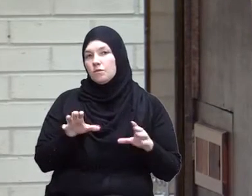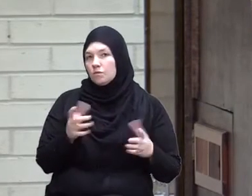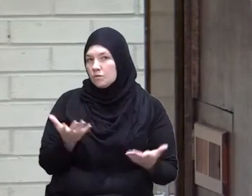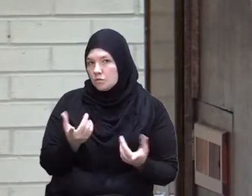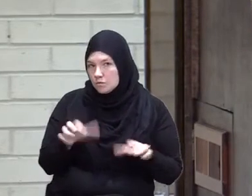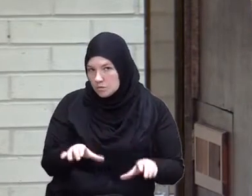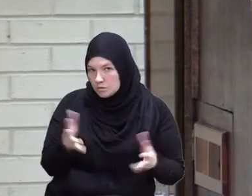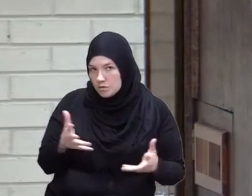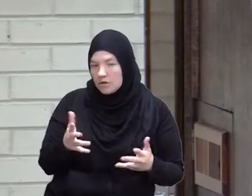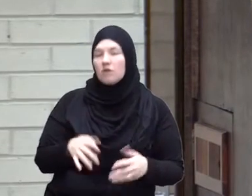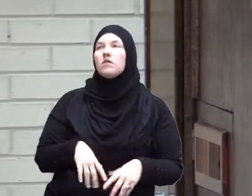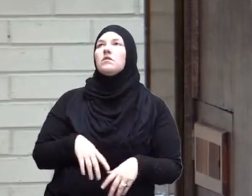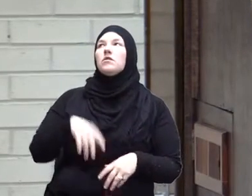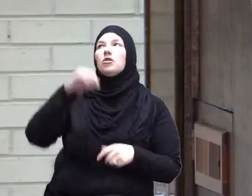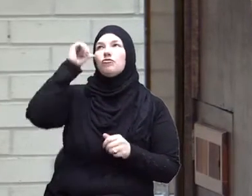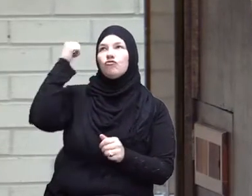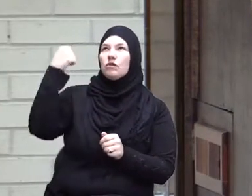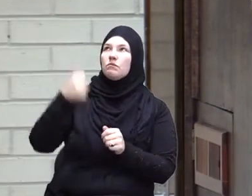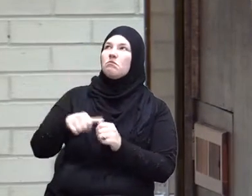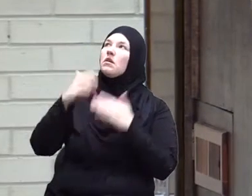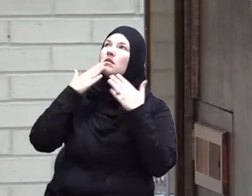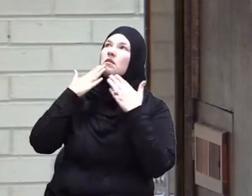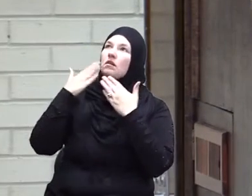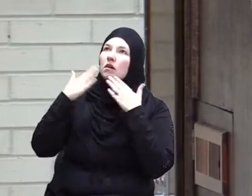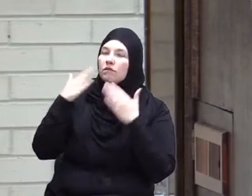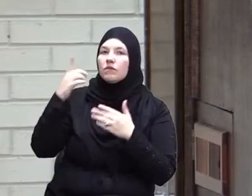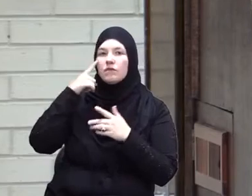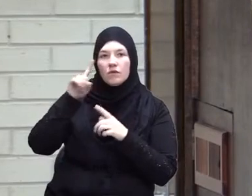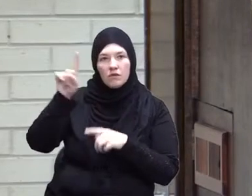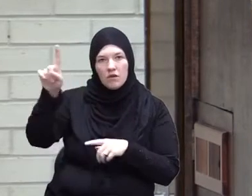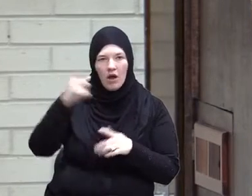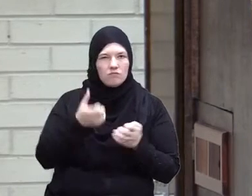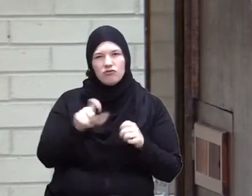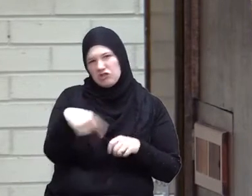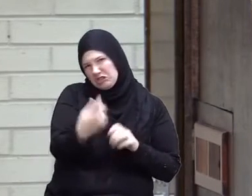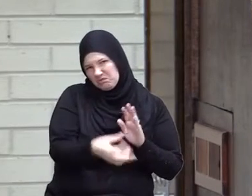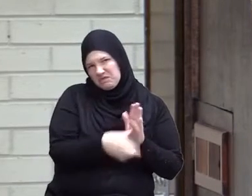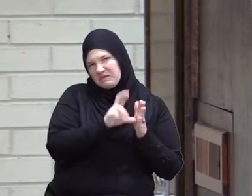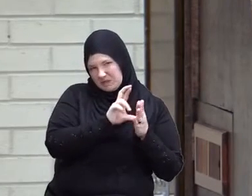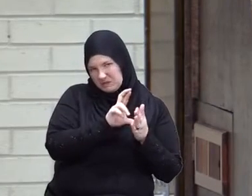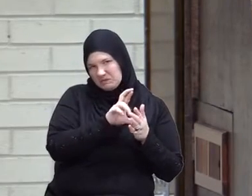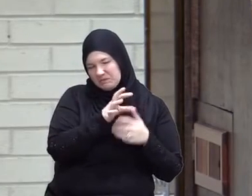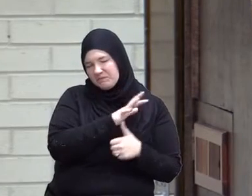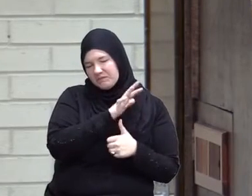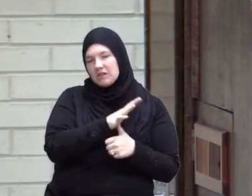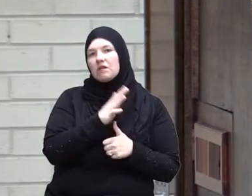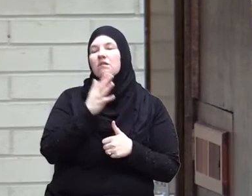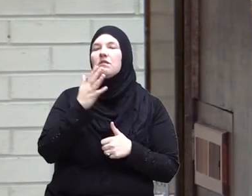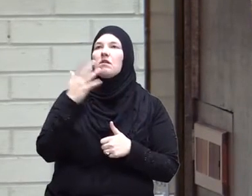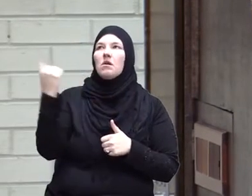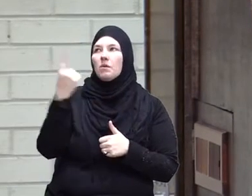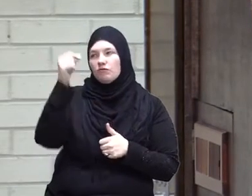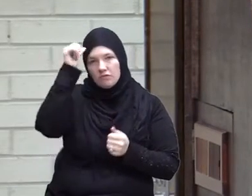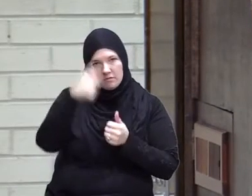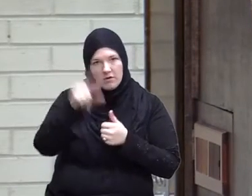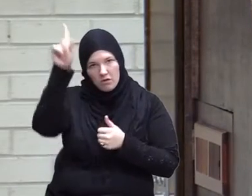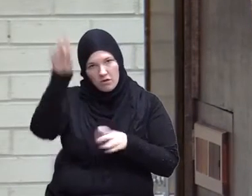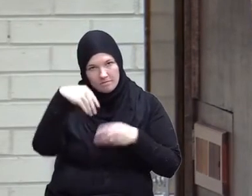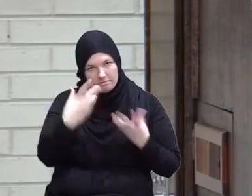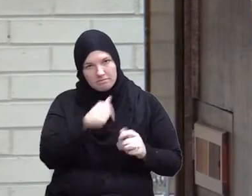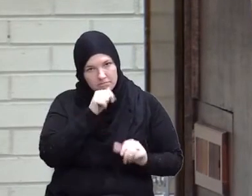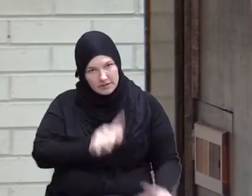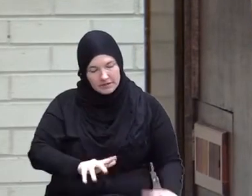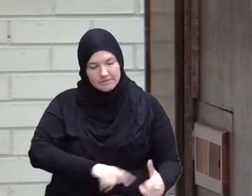Allah We went over the slide last time so I'm just reviewing to get the rest of the covenant and to